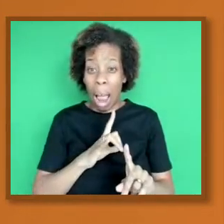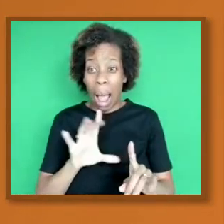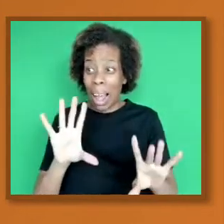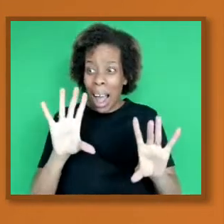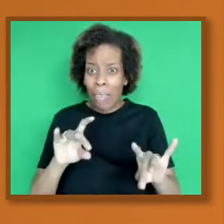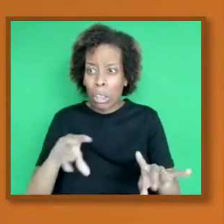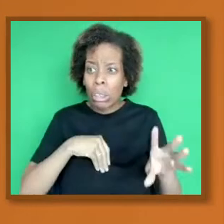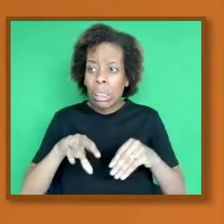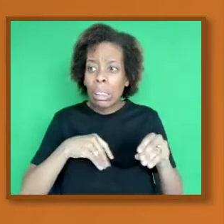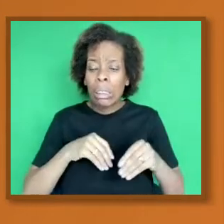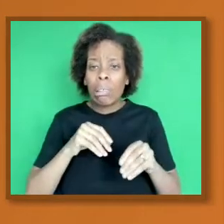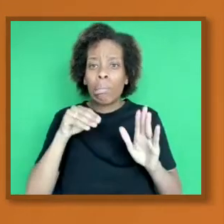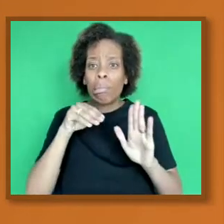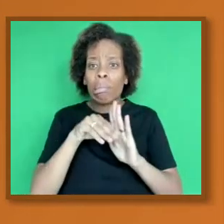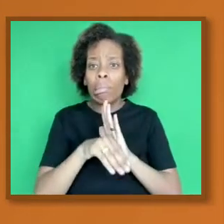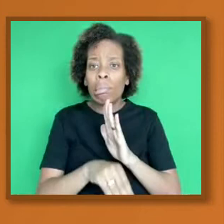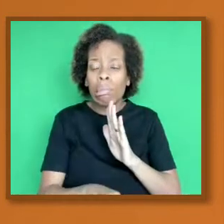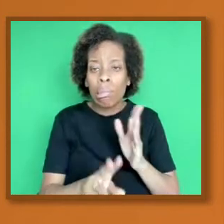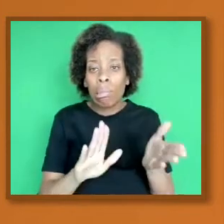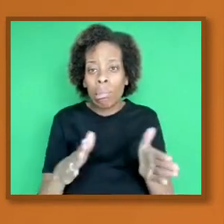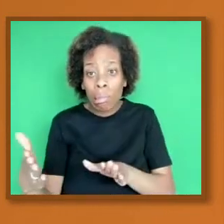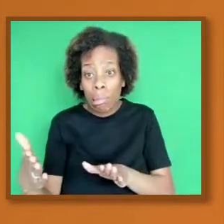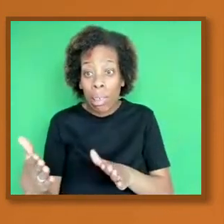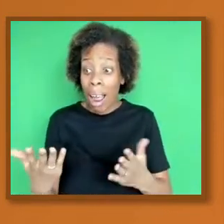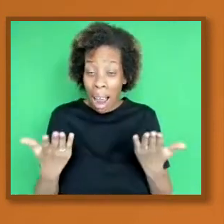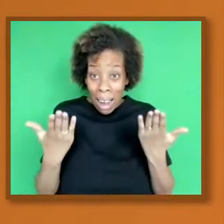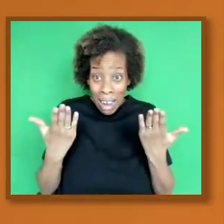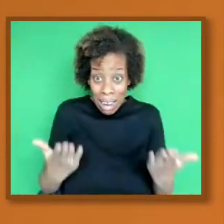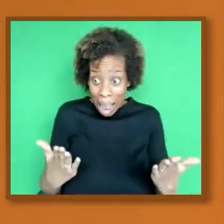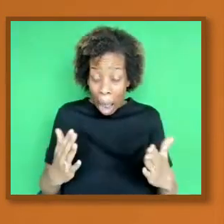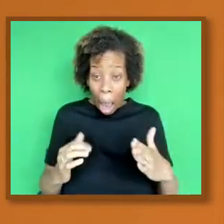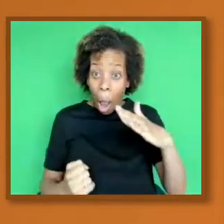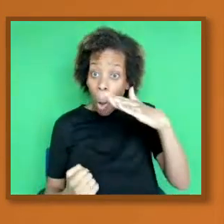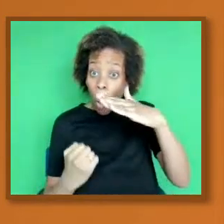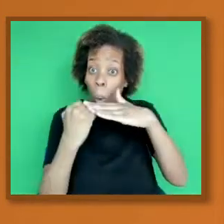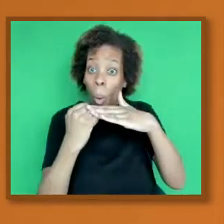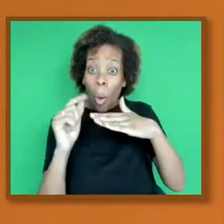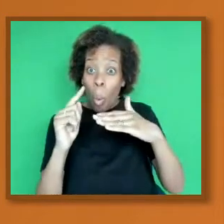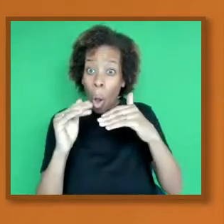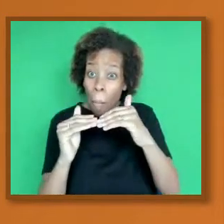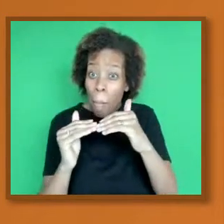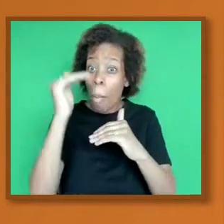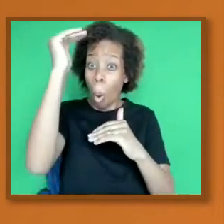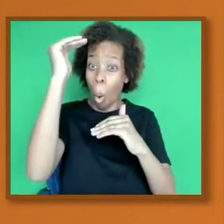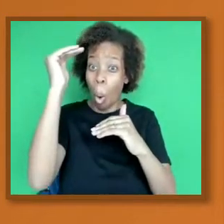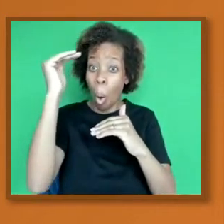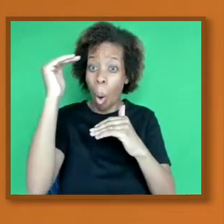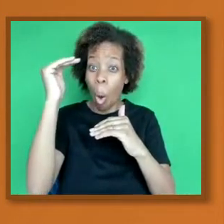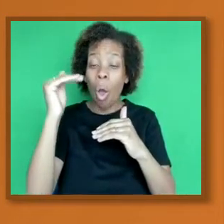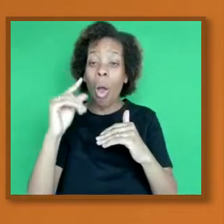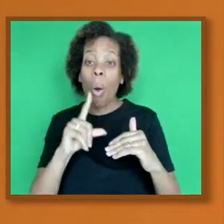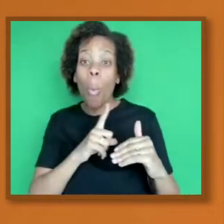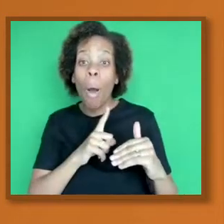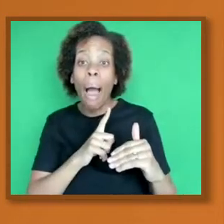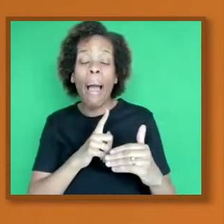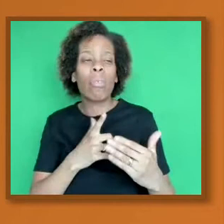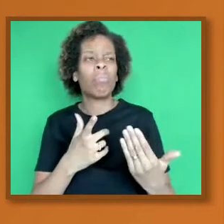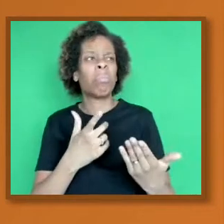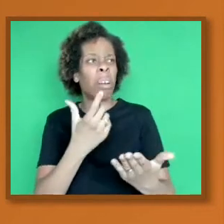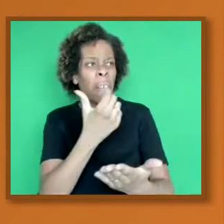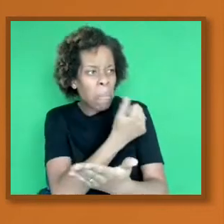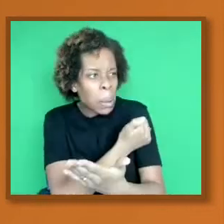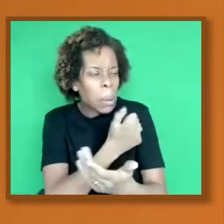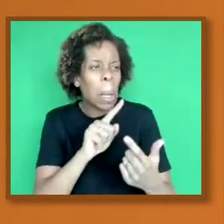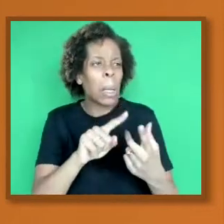life expectancy now is far greater. And that's not just due to vaccination. It's due to the fact of, you know, diet and other things. But